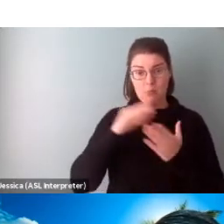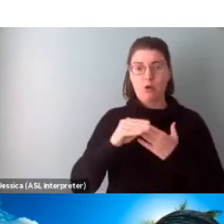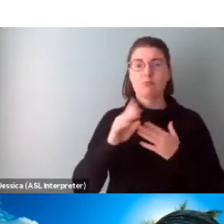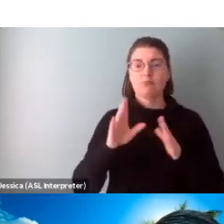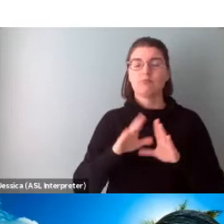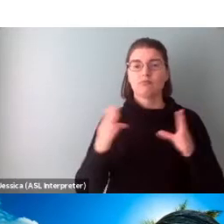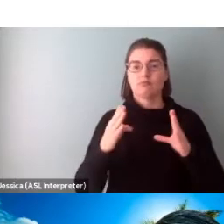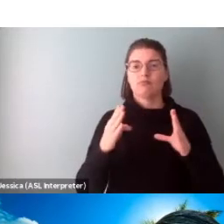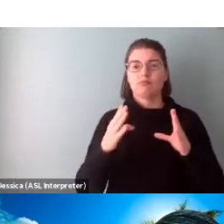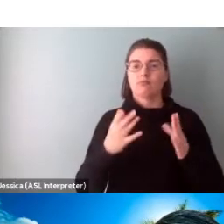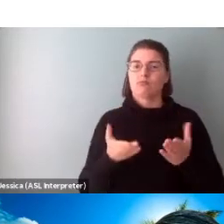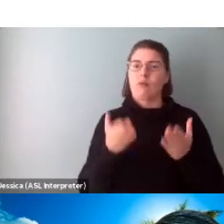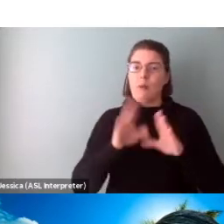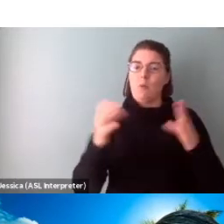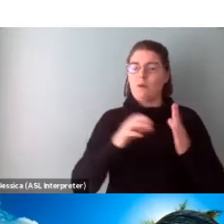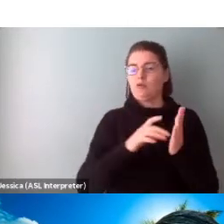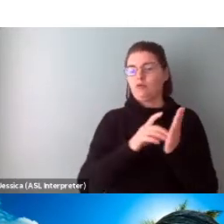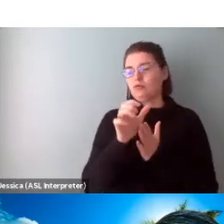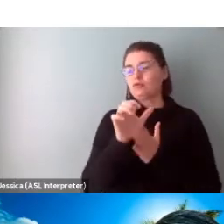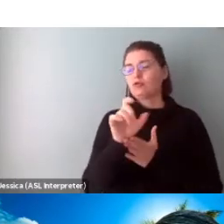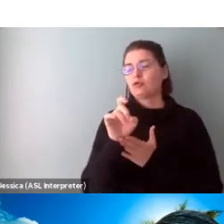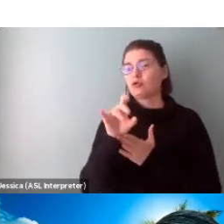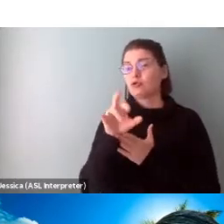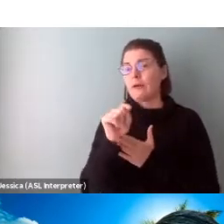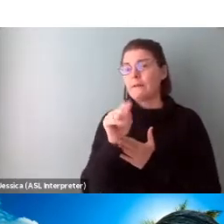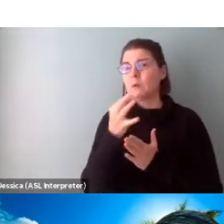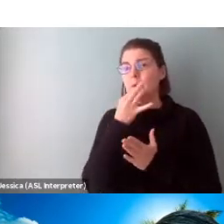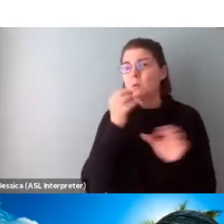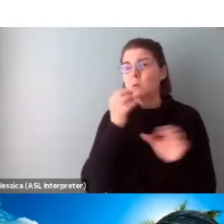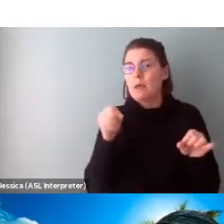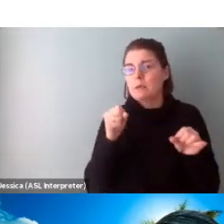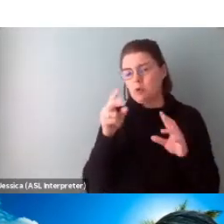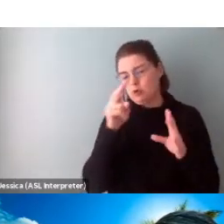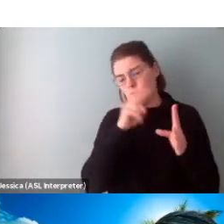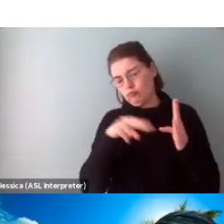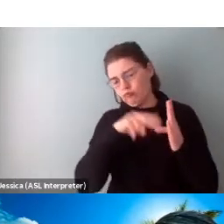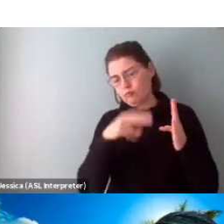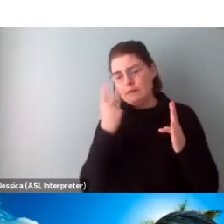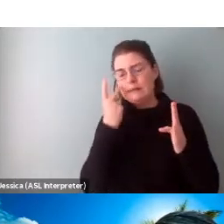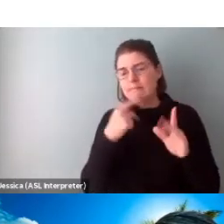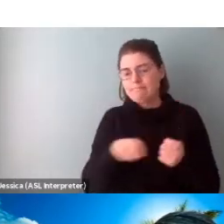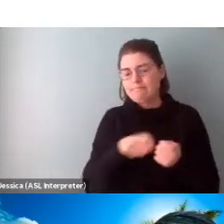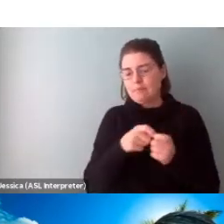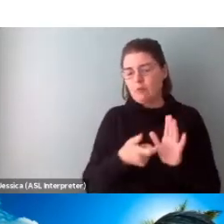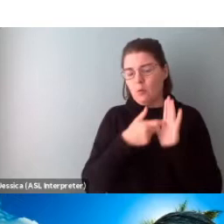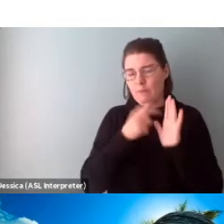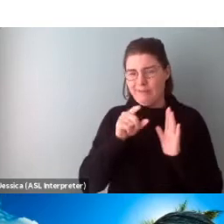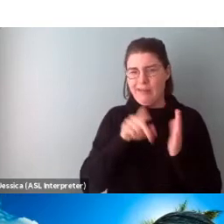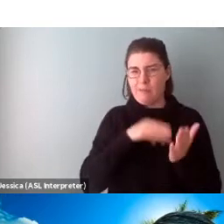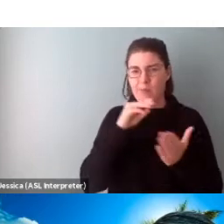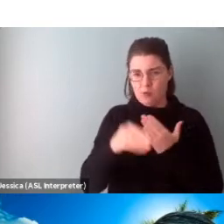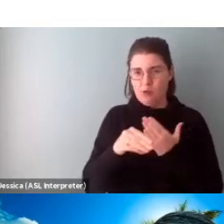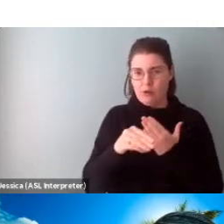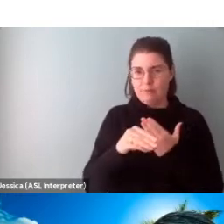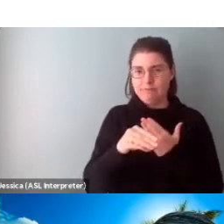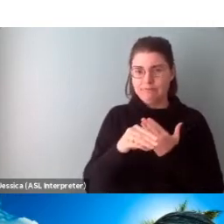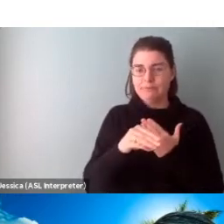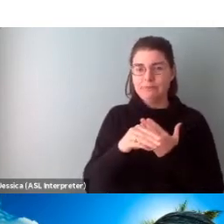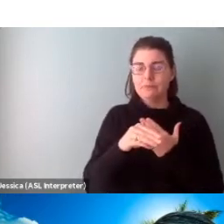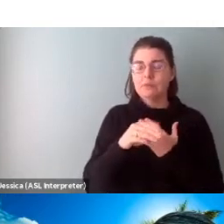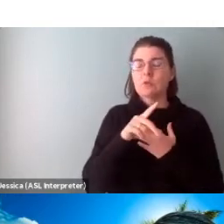open a draft application as soon as possible so that you could review the specific requirements for the program so that you can